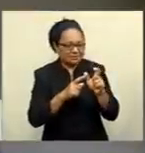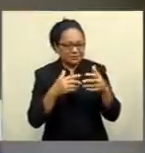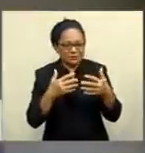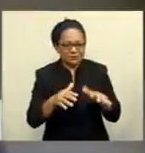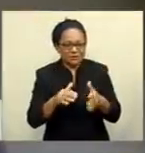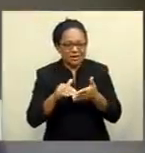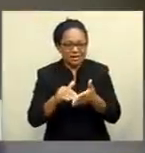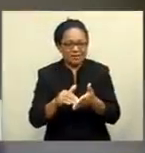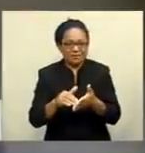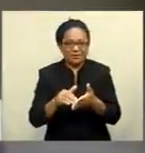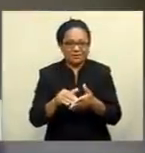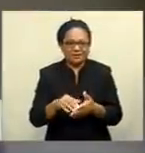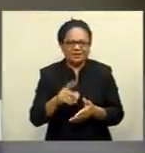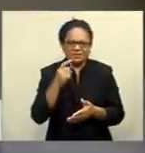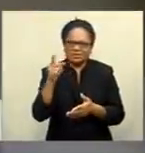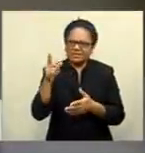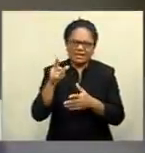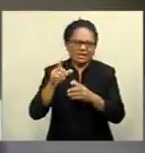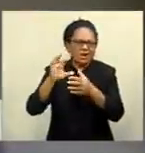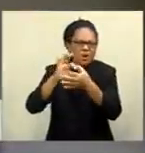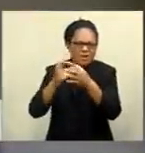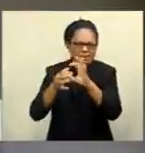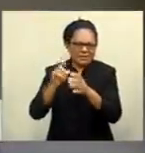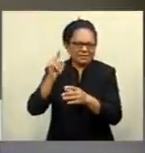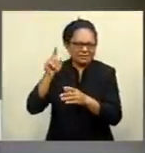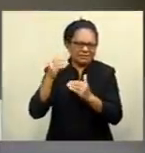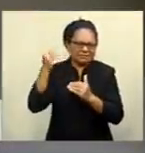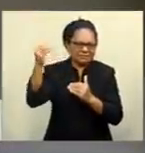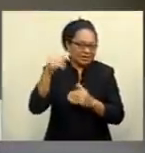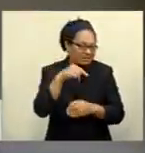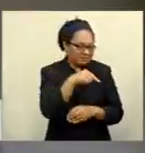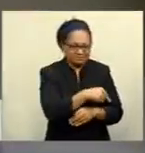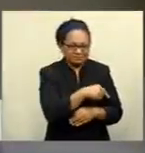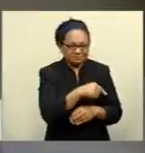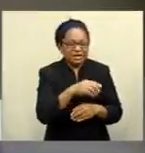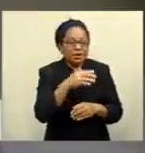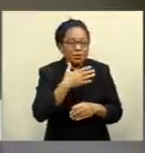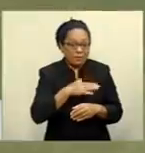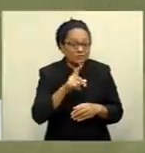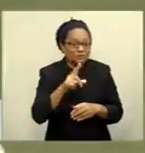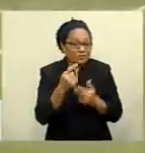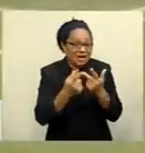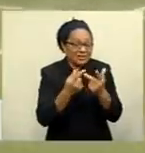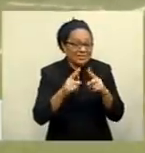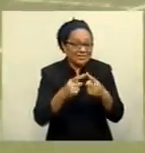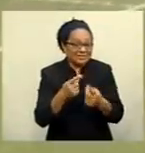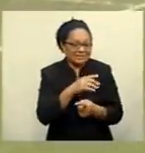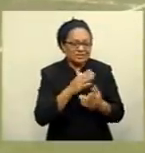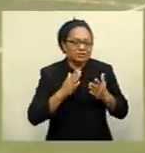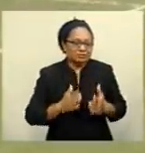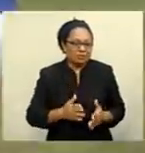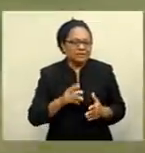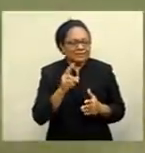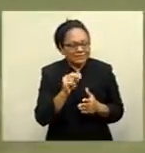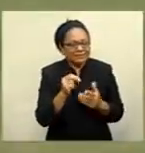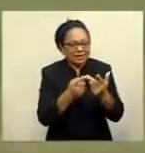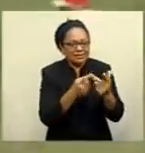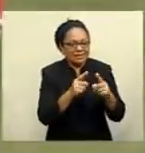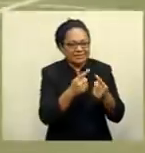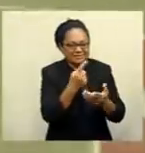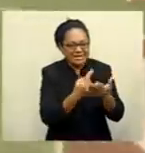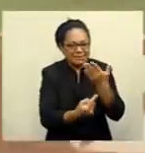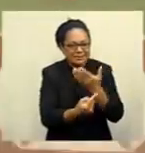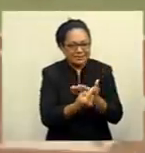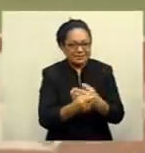was a step too far for Paola. Paola had to go and do other things and his body was getting to a stage where he needed that to happen as well. And, you know,